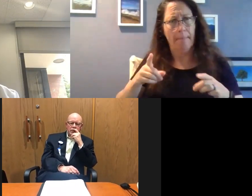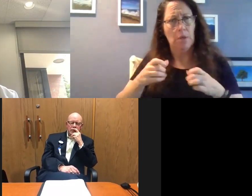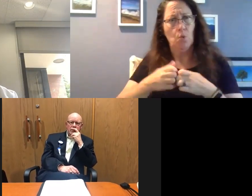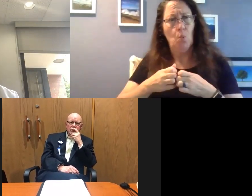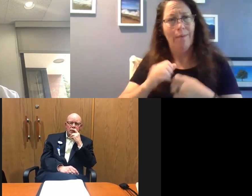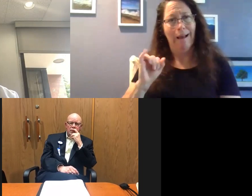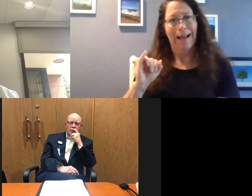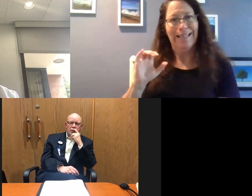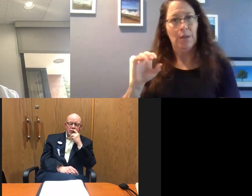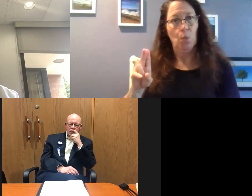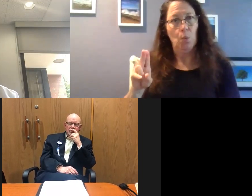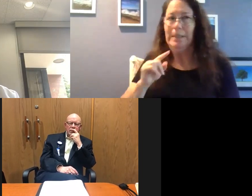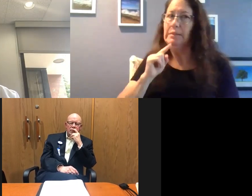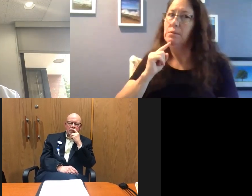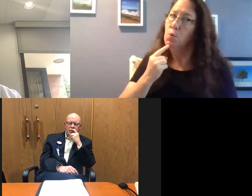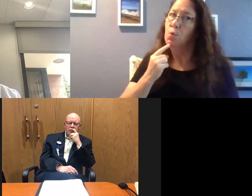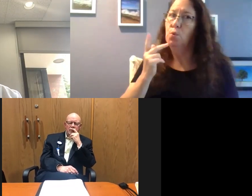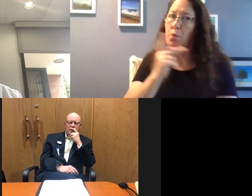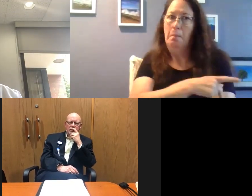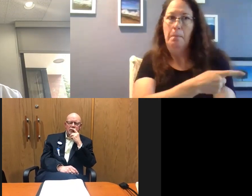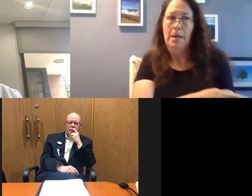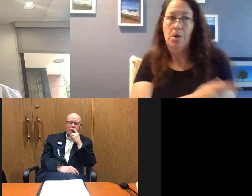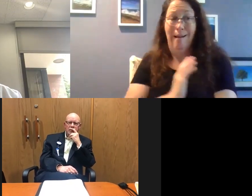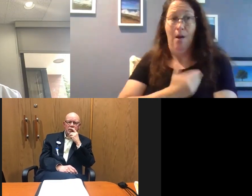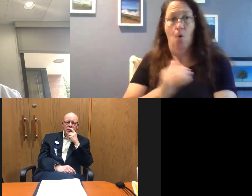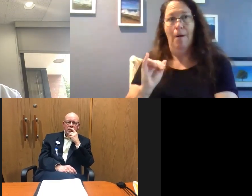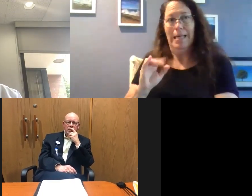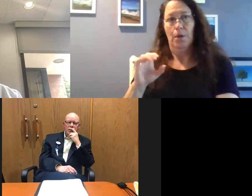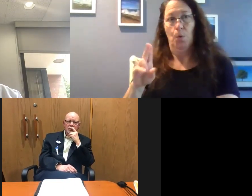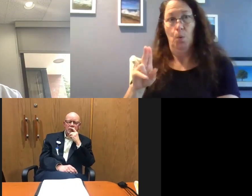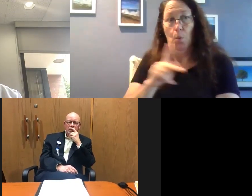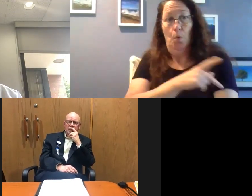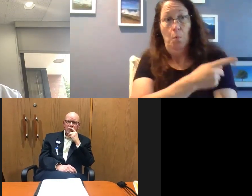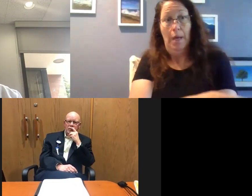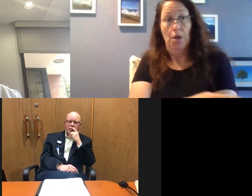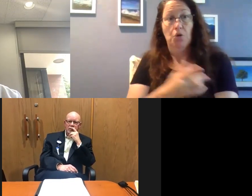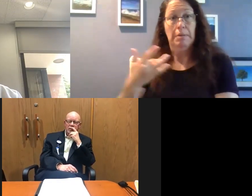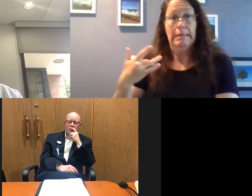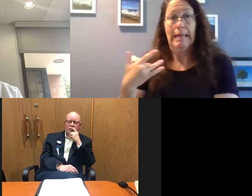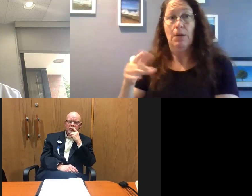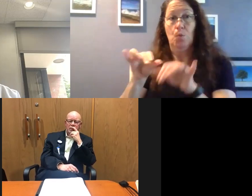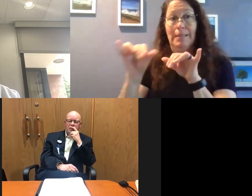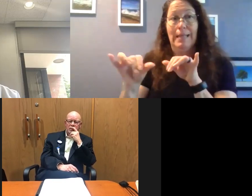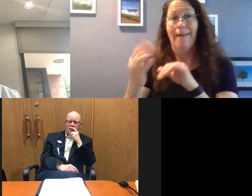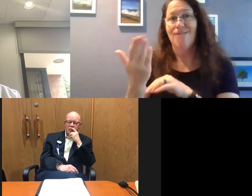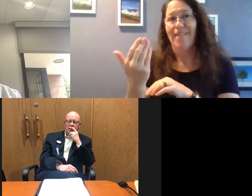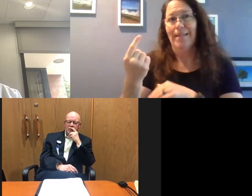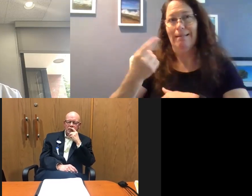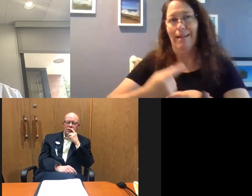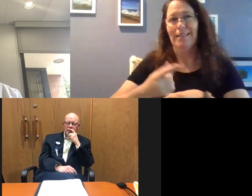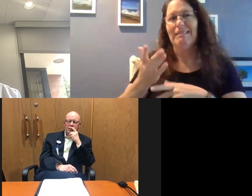ICU, the most critical patient. Our ICU patients have an average length of stay of 15 days.